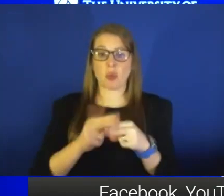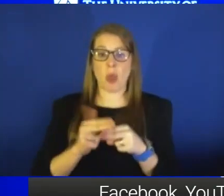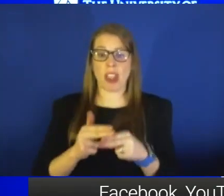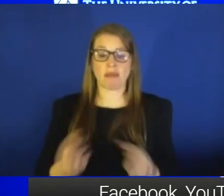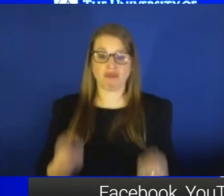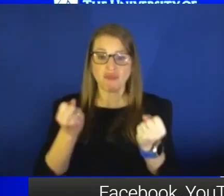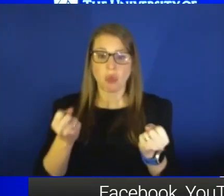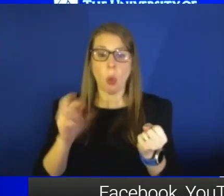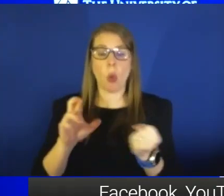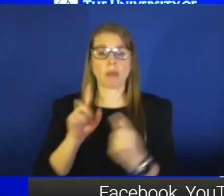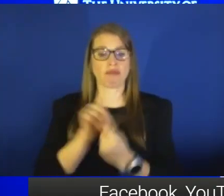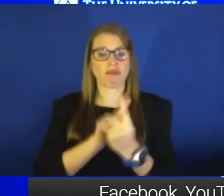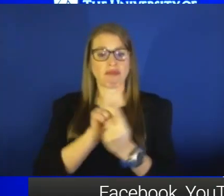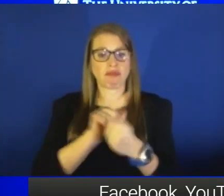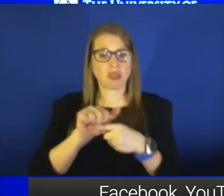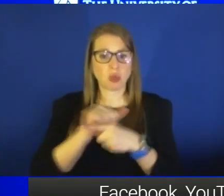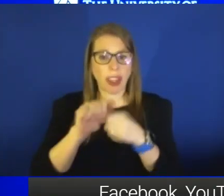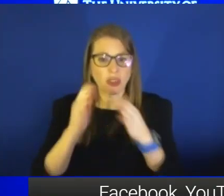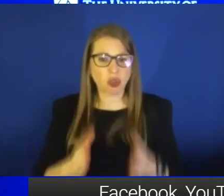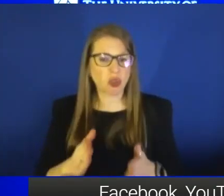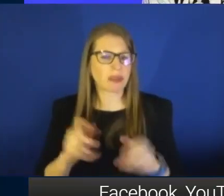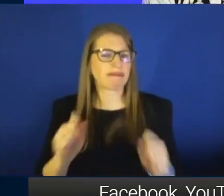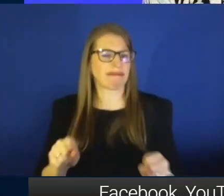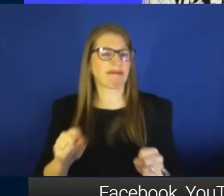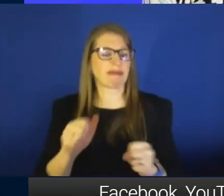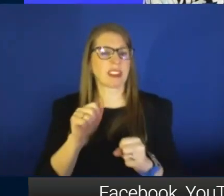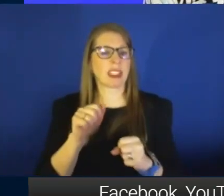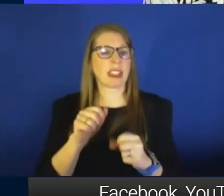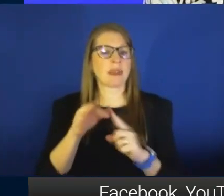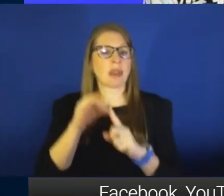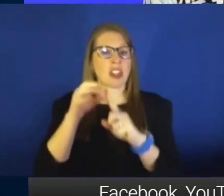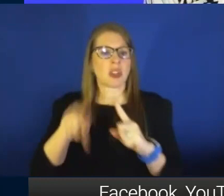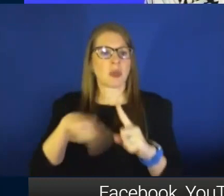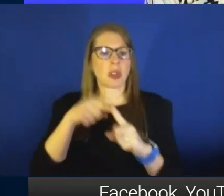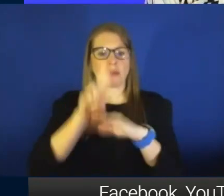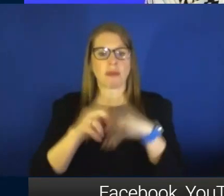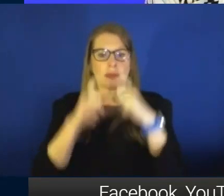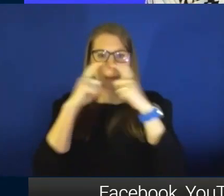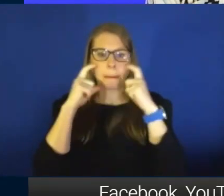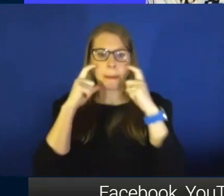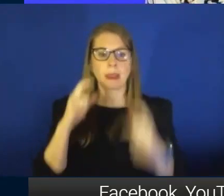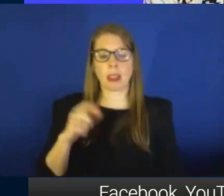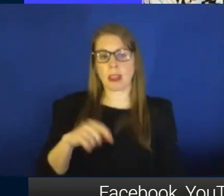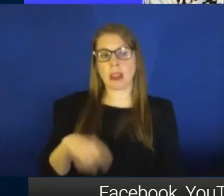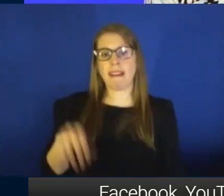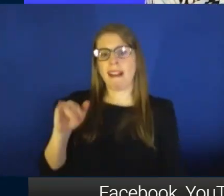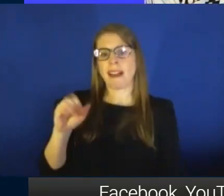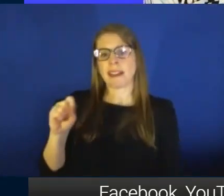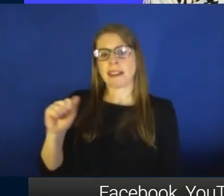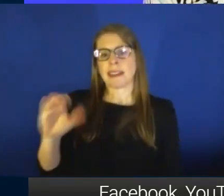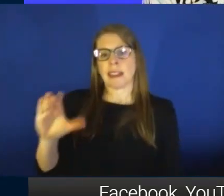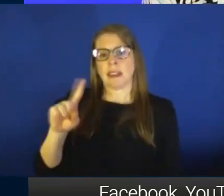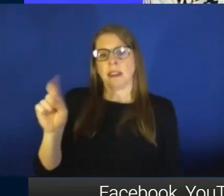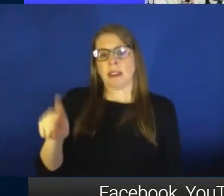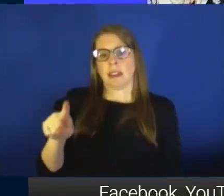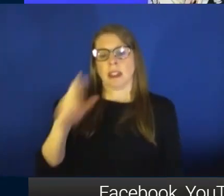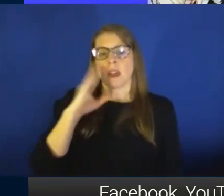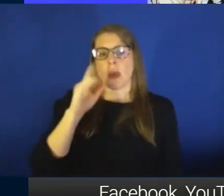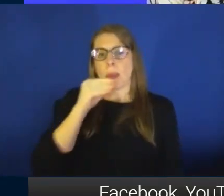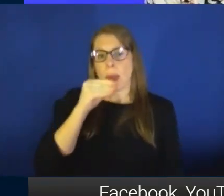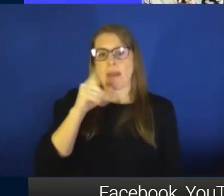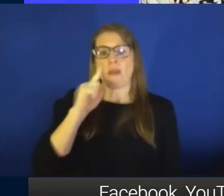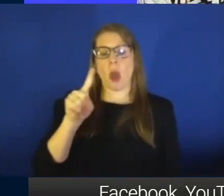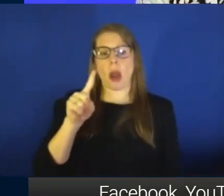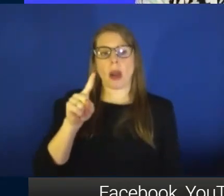you can do that safely, especially with a mask. Doc Hawk, Isaac has just your thoughts on this. But in the future, you know how we have breathalyzers for booze.